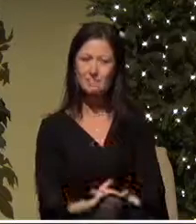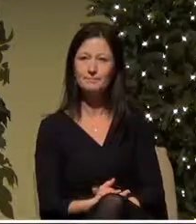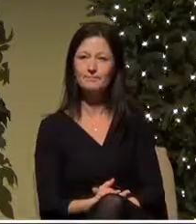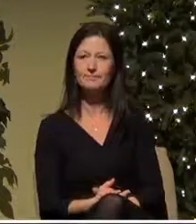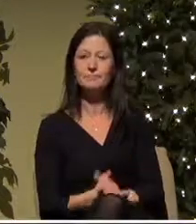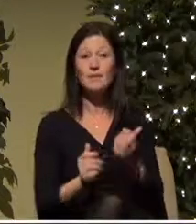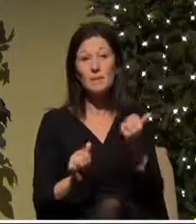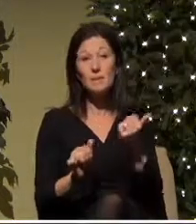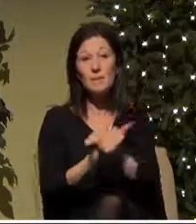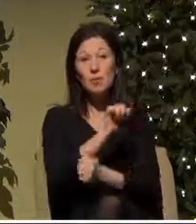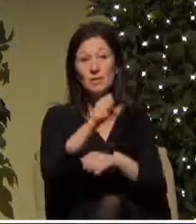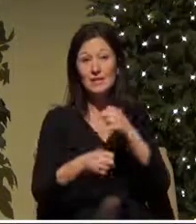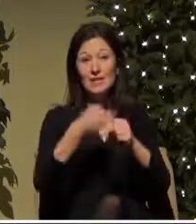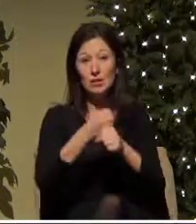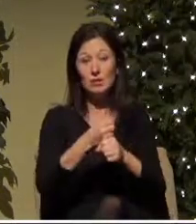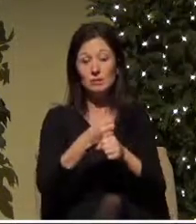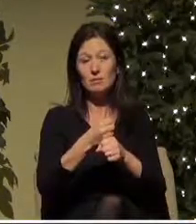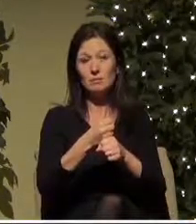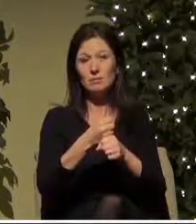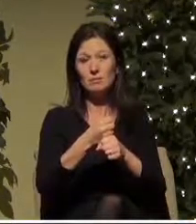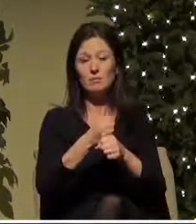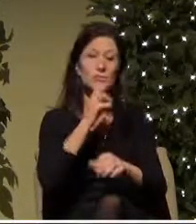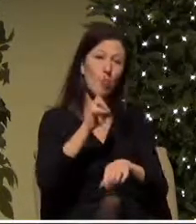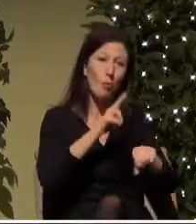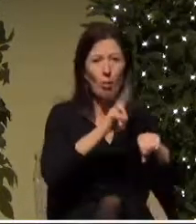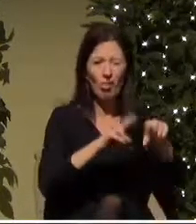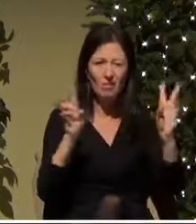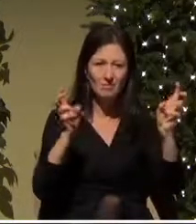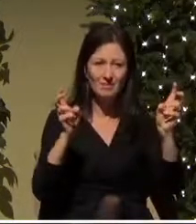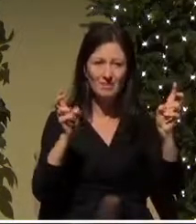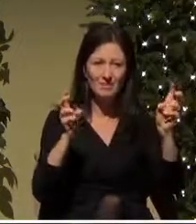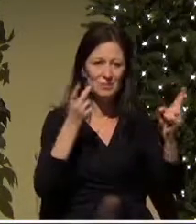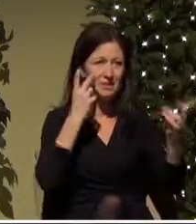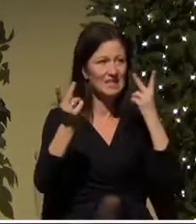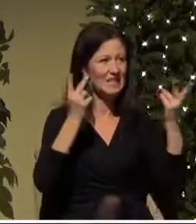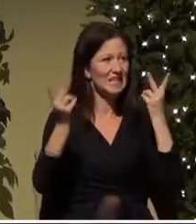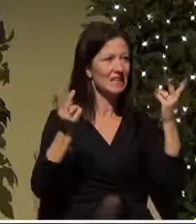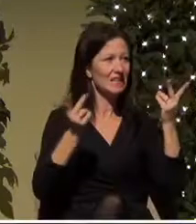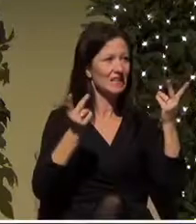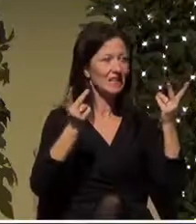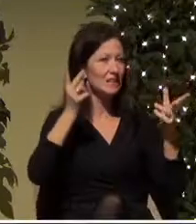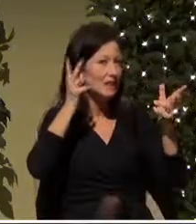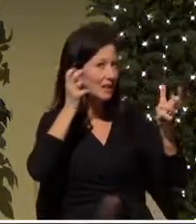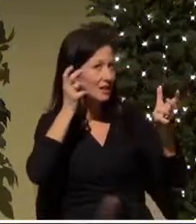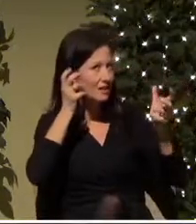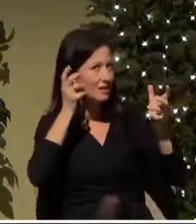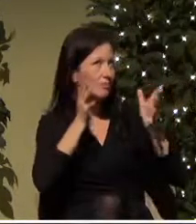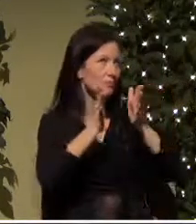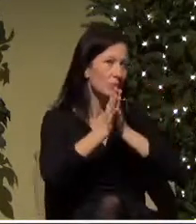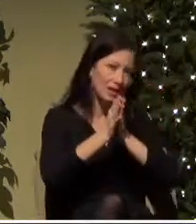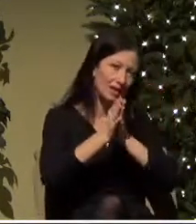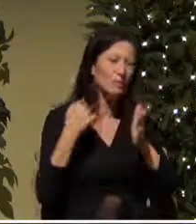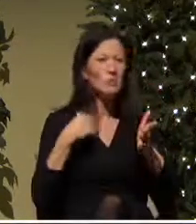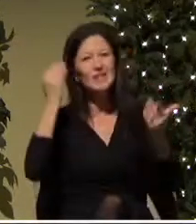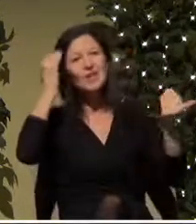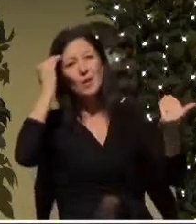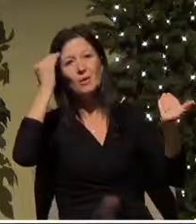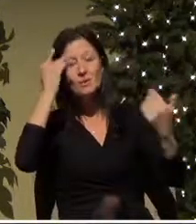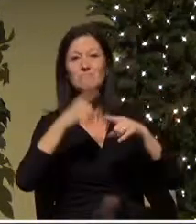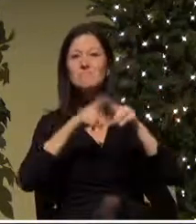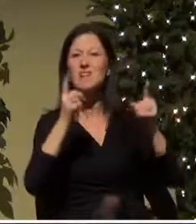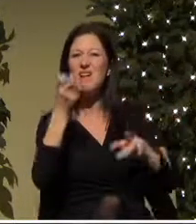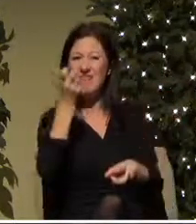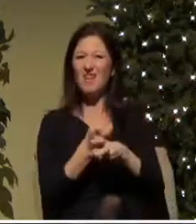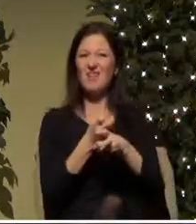are normal we see and hear these things and we pray for them and and we know them but it's